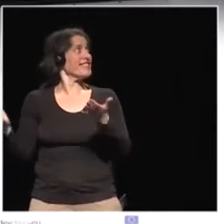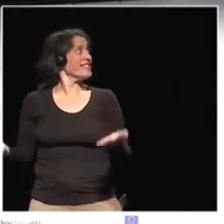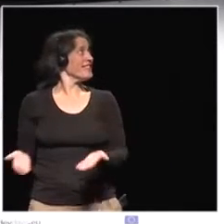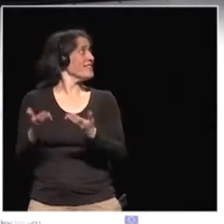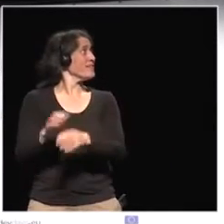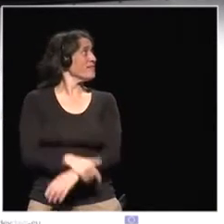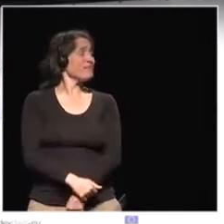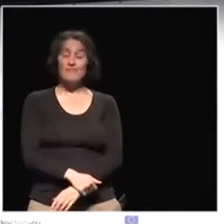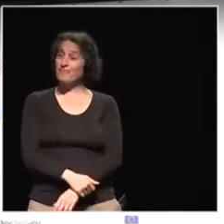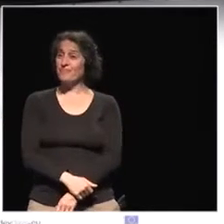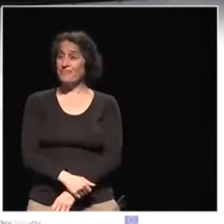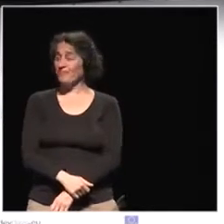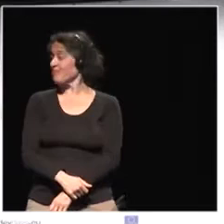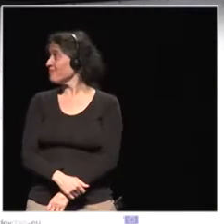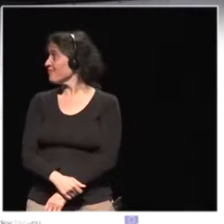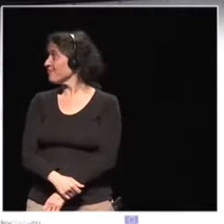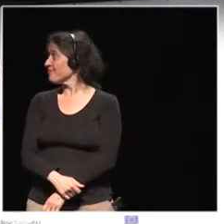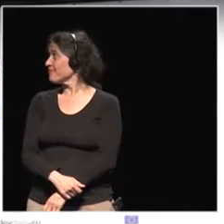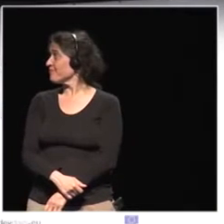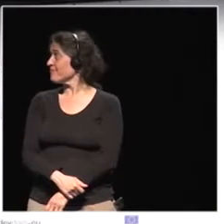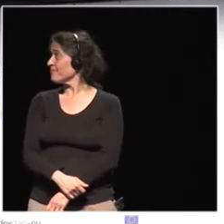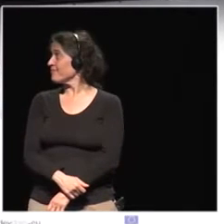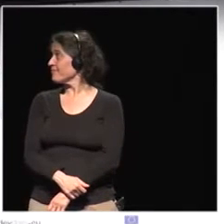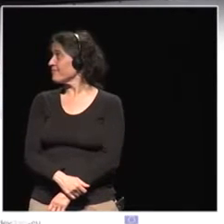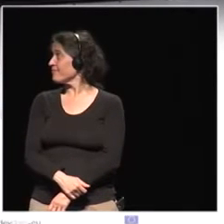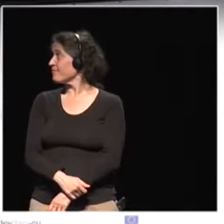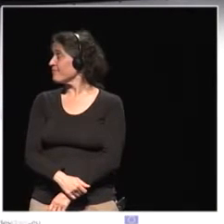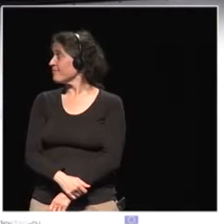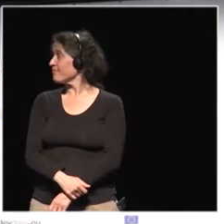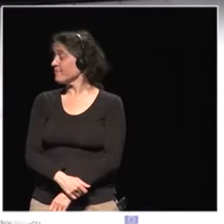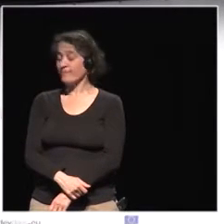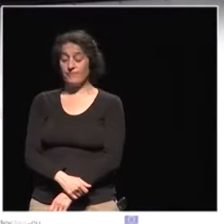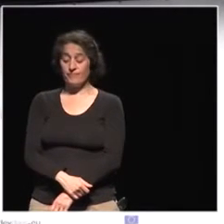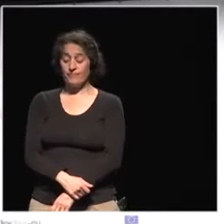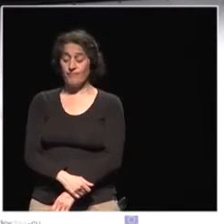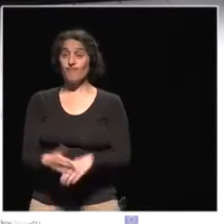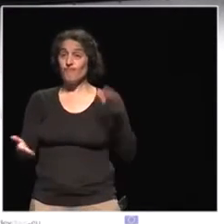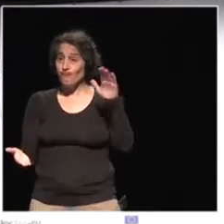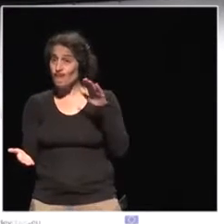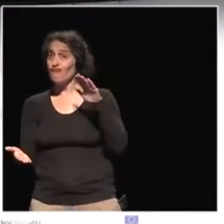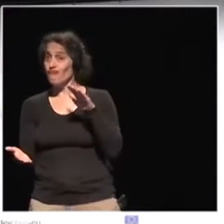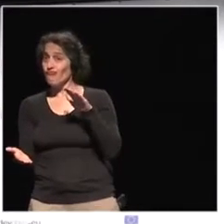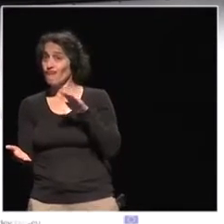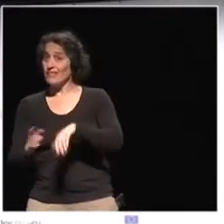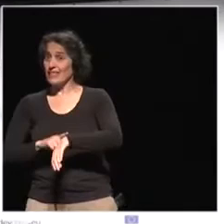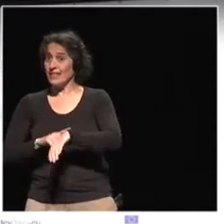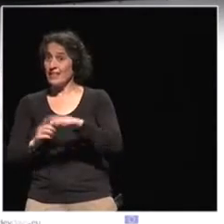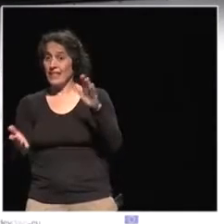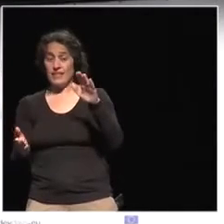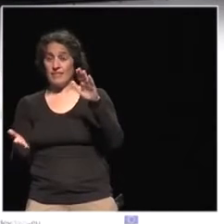Okay, I see it's coming. We have 17 seconds left. More and more words are coming.